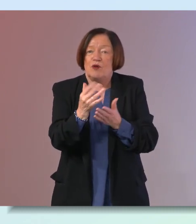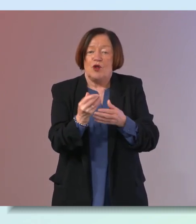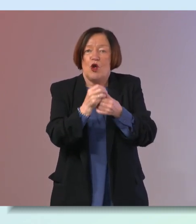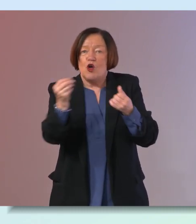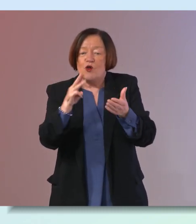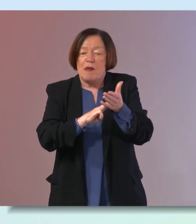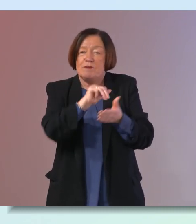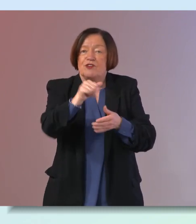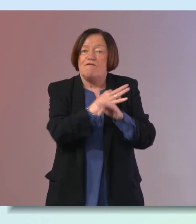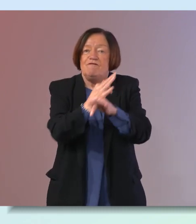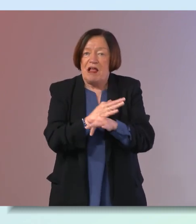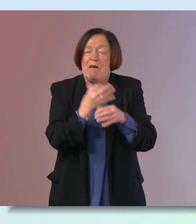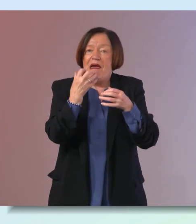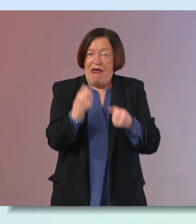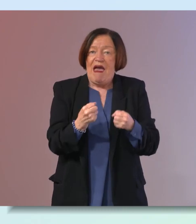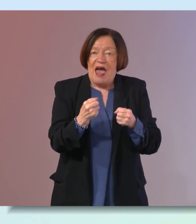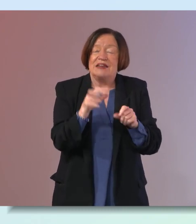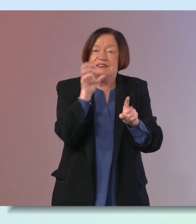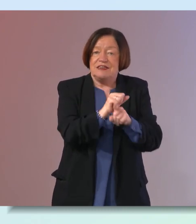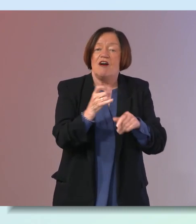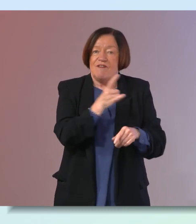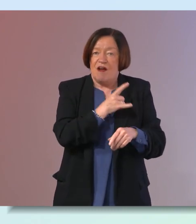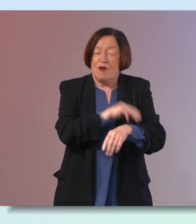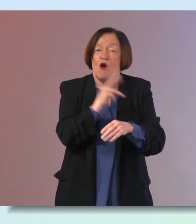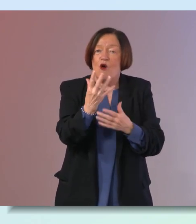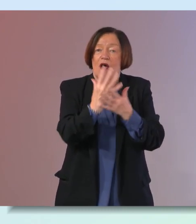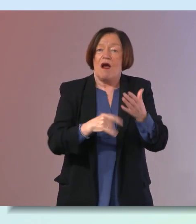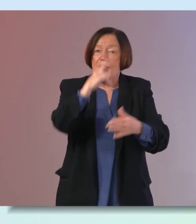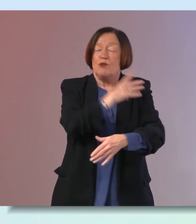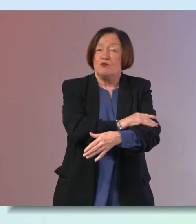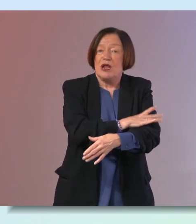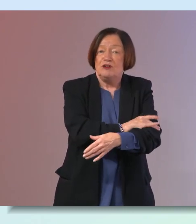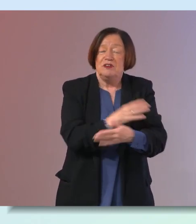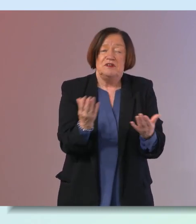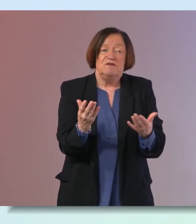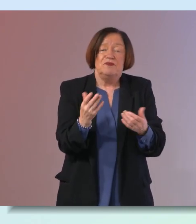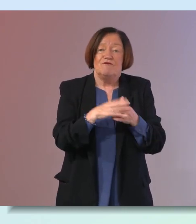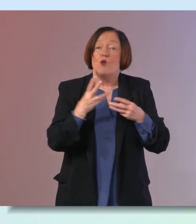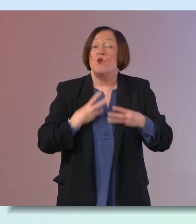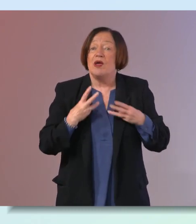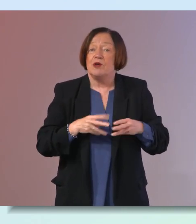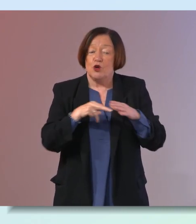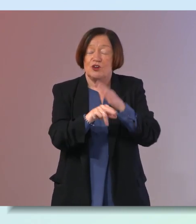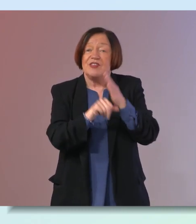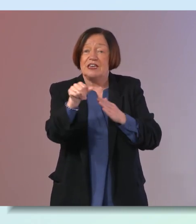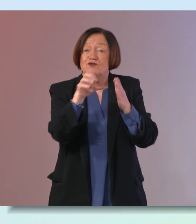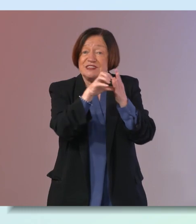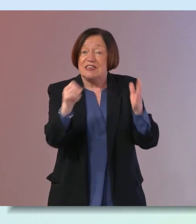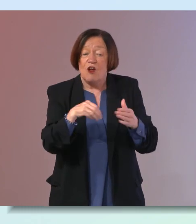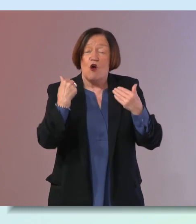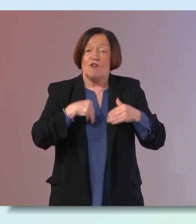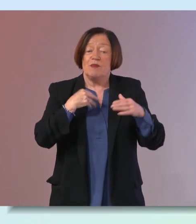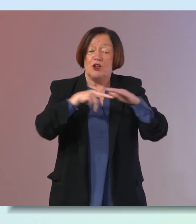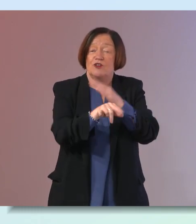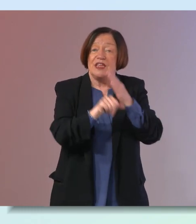members of their family that have had a diagnosis of heart disease or high blood pressure for um women under the age of 60 or for men